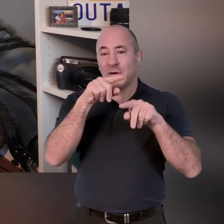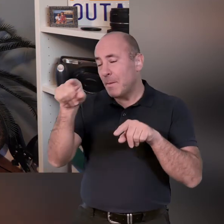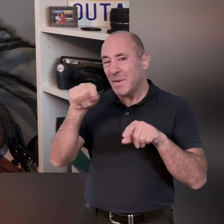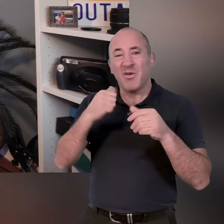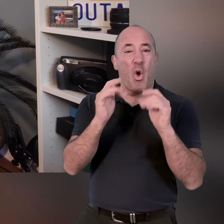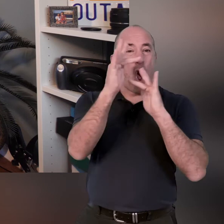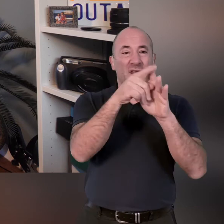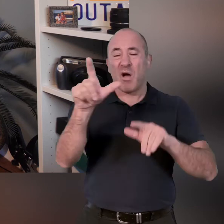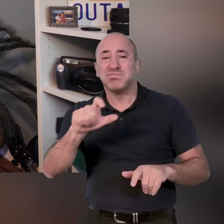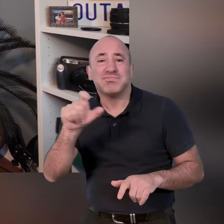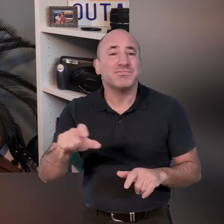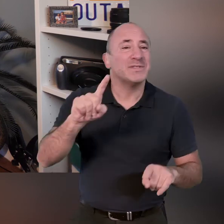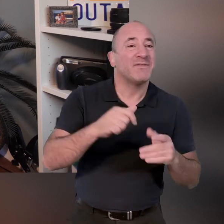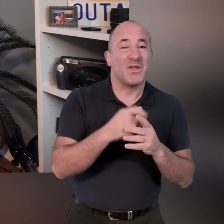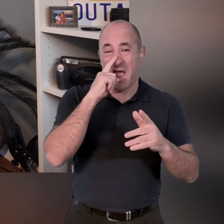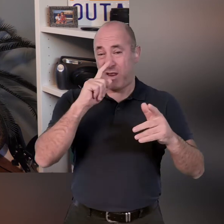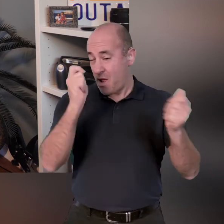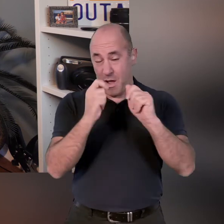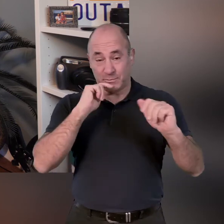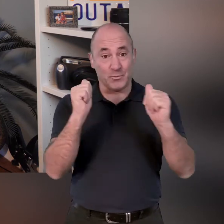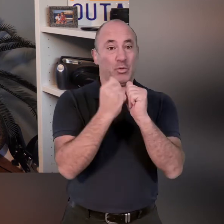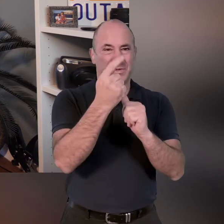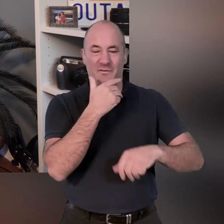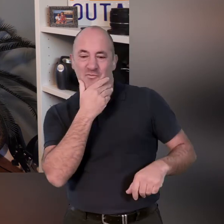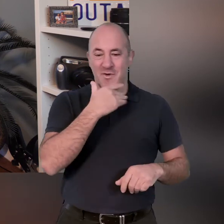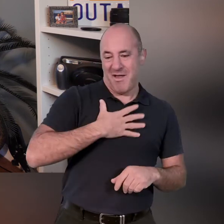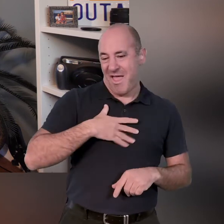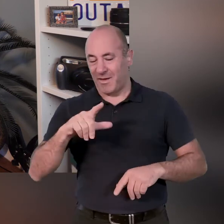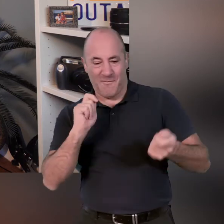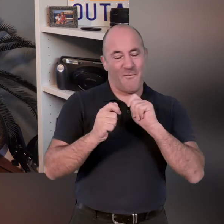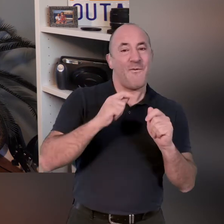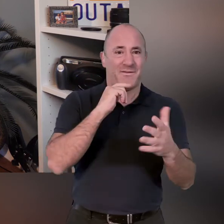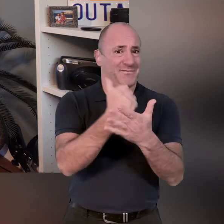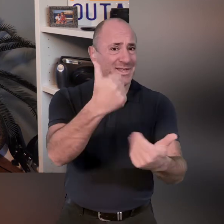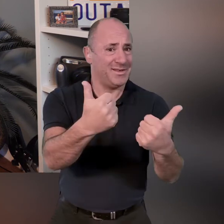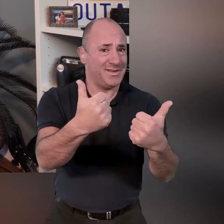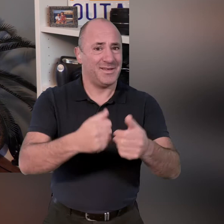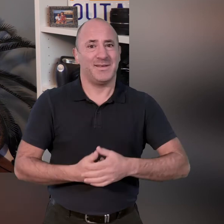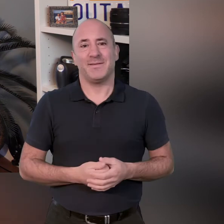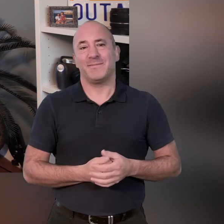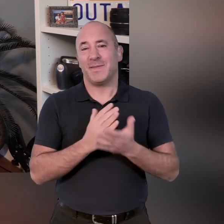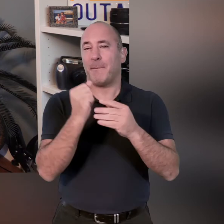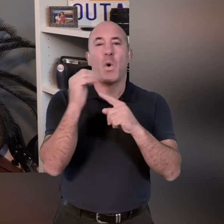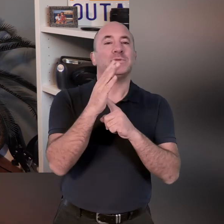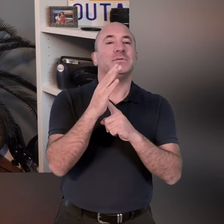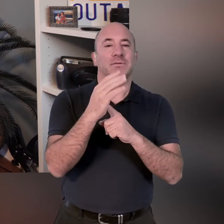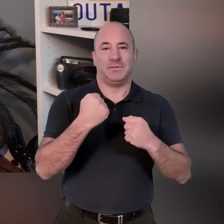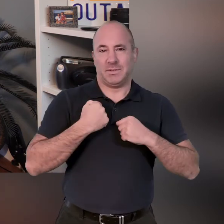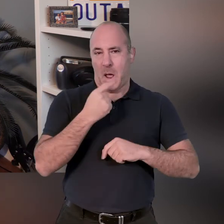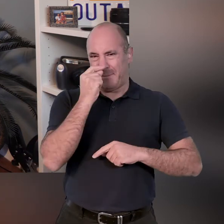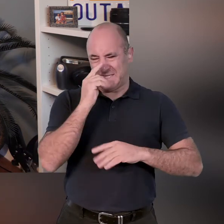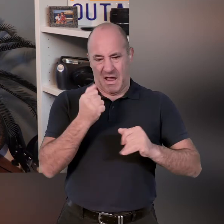or have a little search online and you can really really customize it towards yourself which is fantastic it's really important